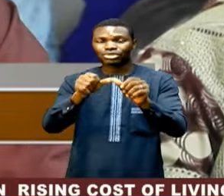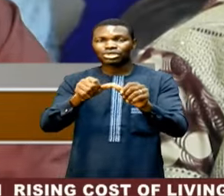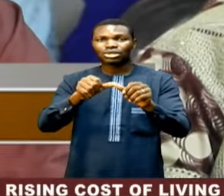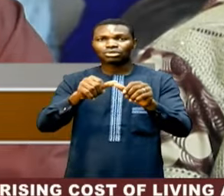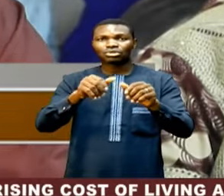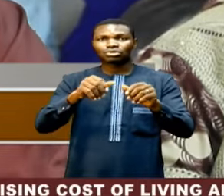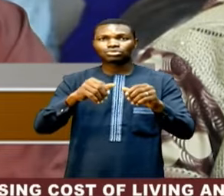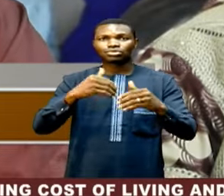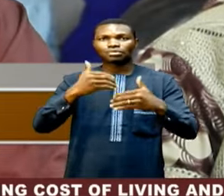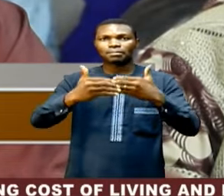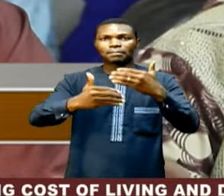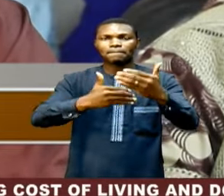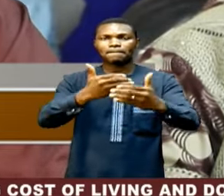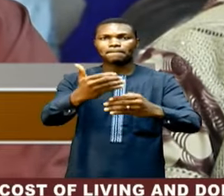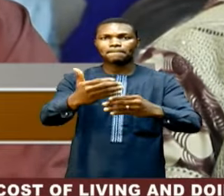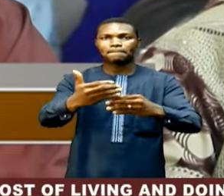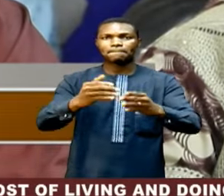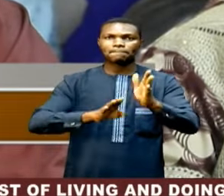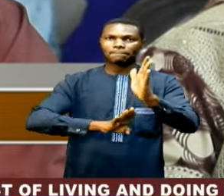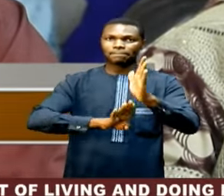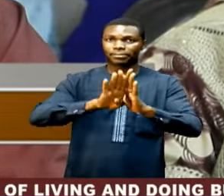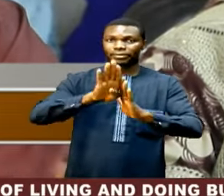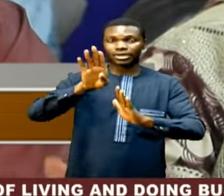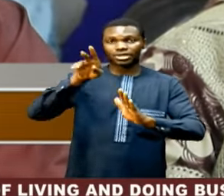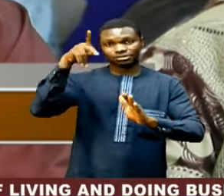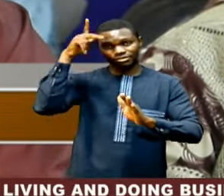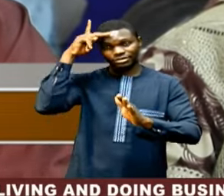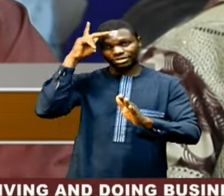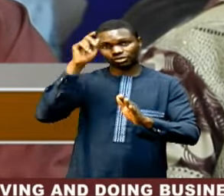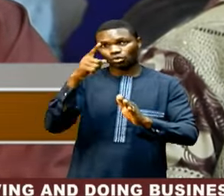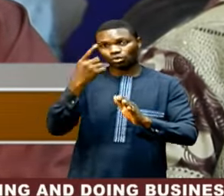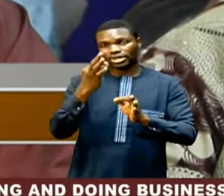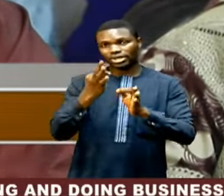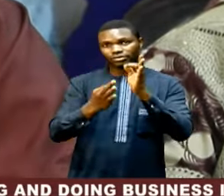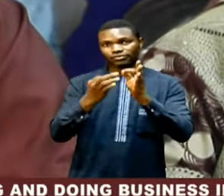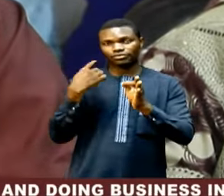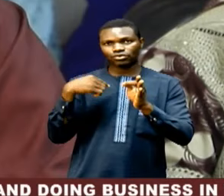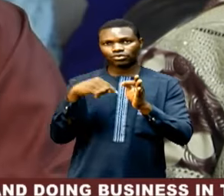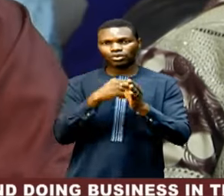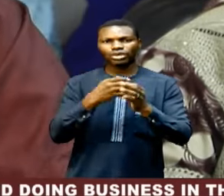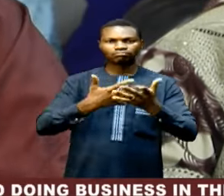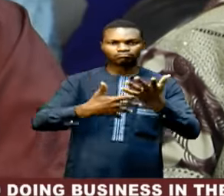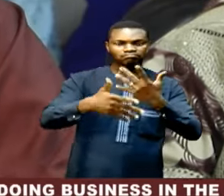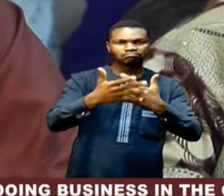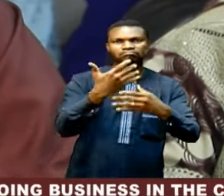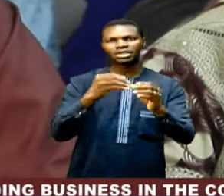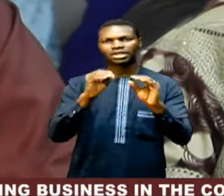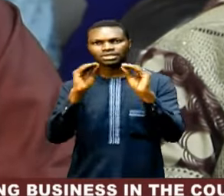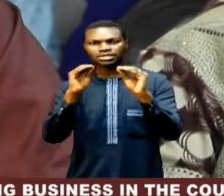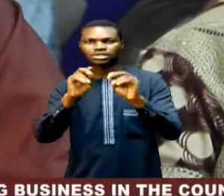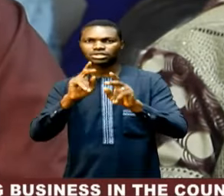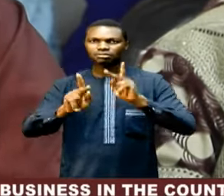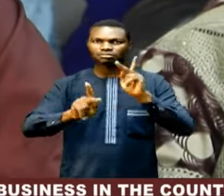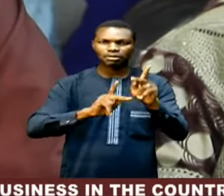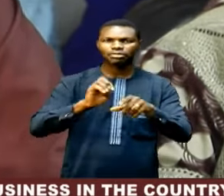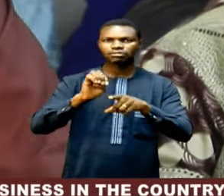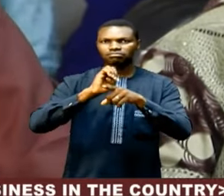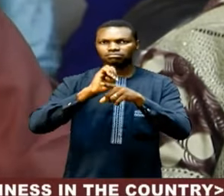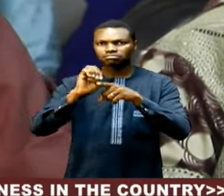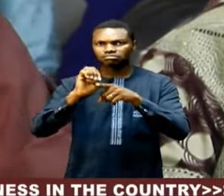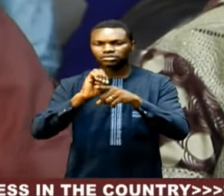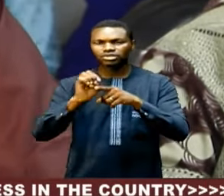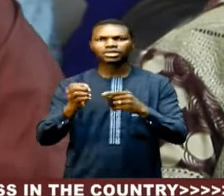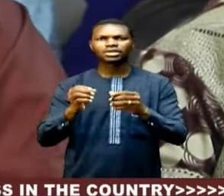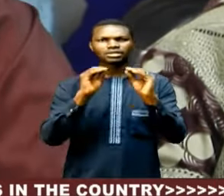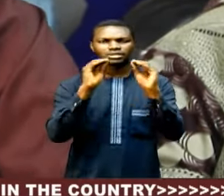except we continue to engage the mass of the people, continue to educate the people because we feel very strongly